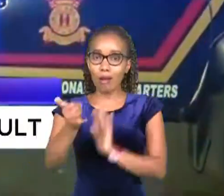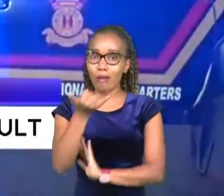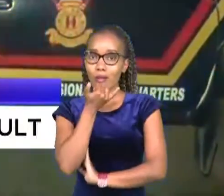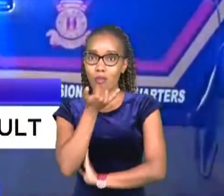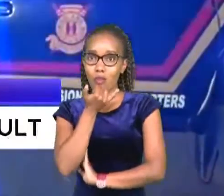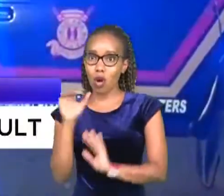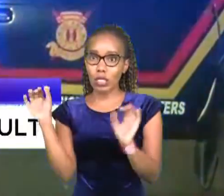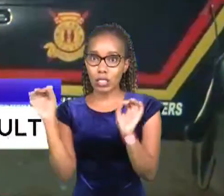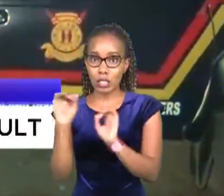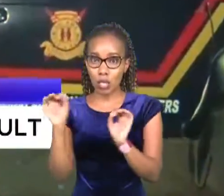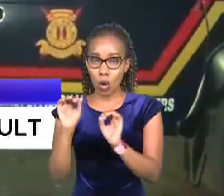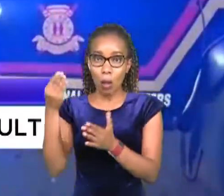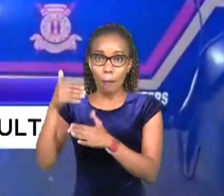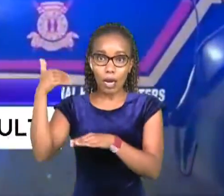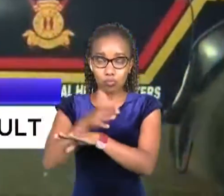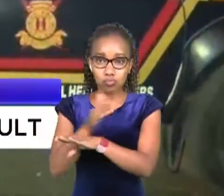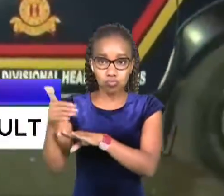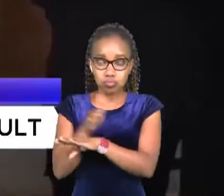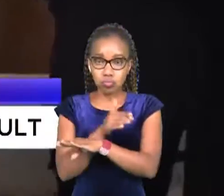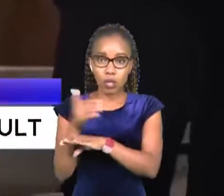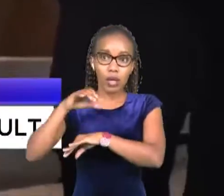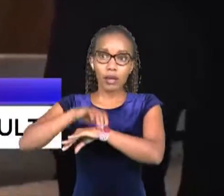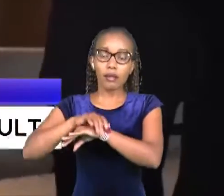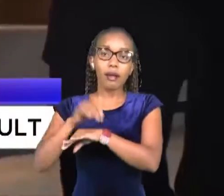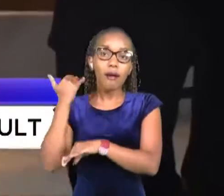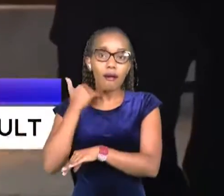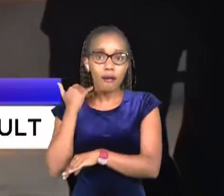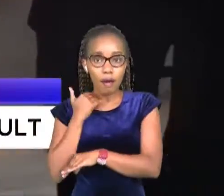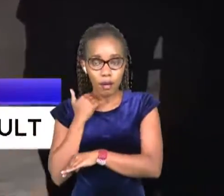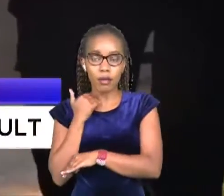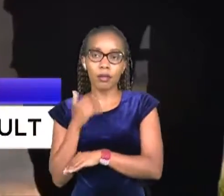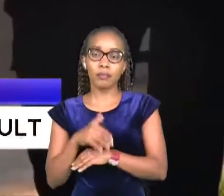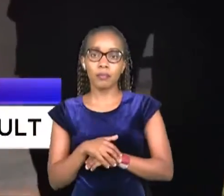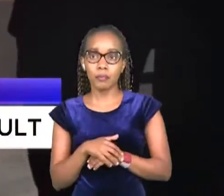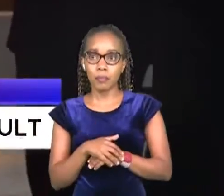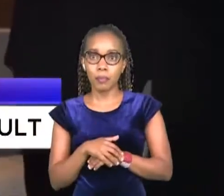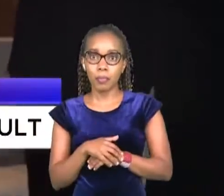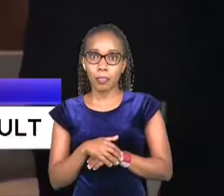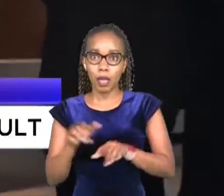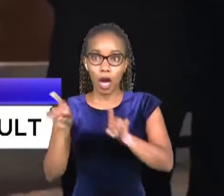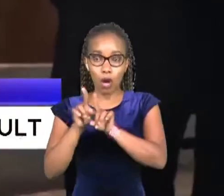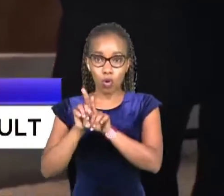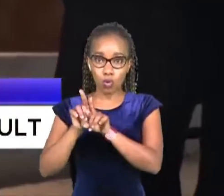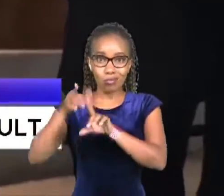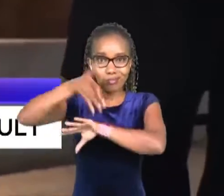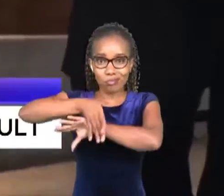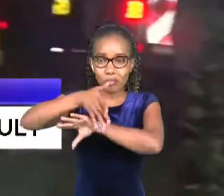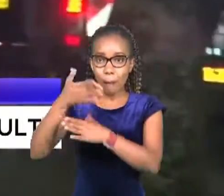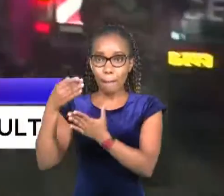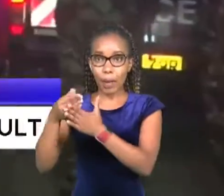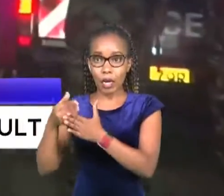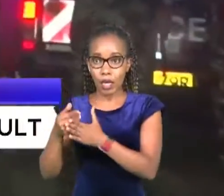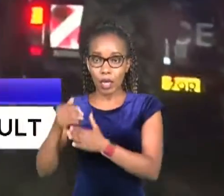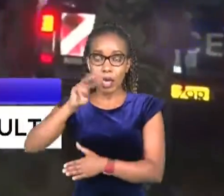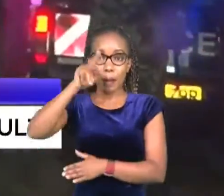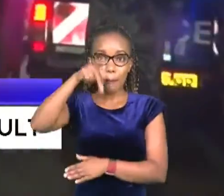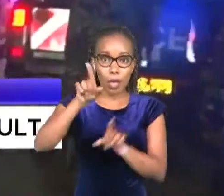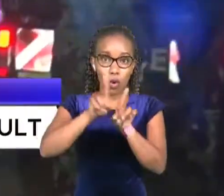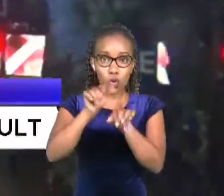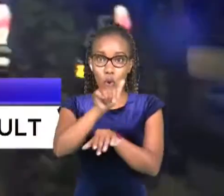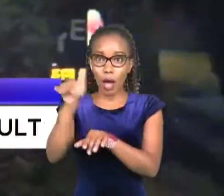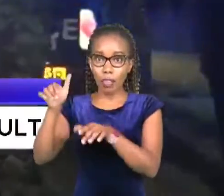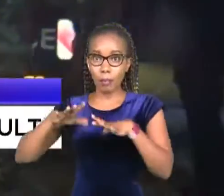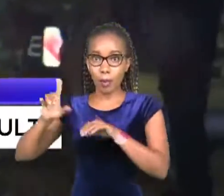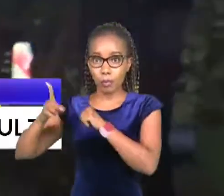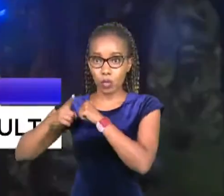money laundering acquiring proceeds of a crime conflict of interest as well as fraud while the member of parliament alongside six other people